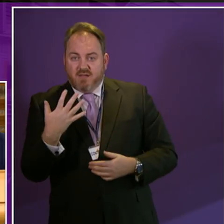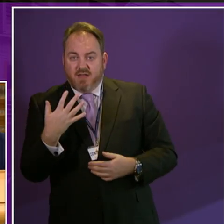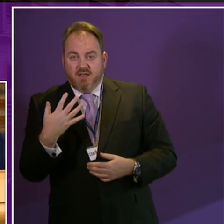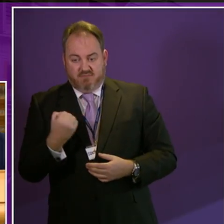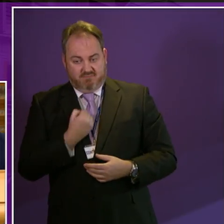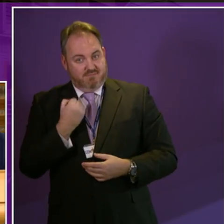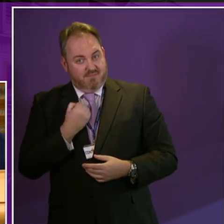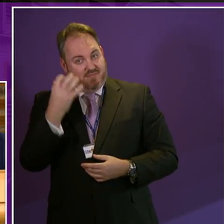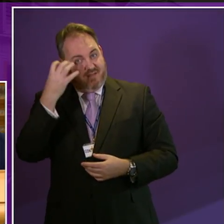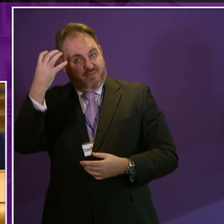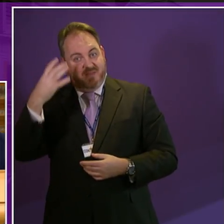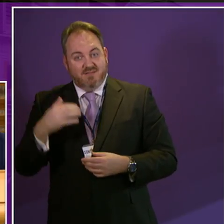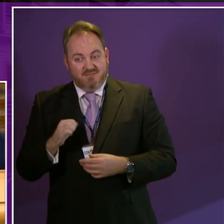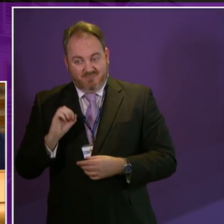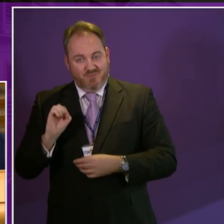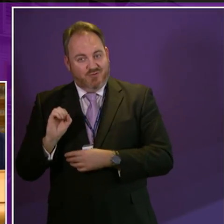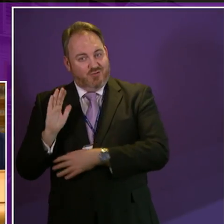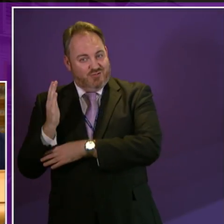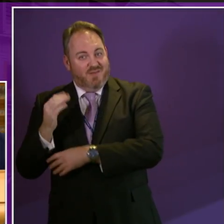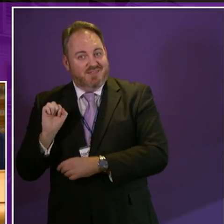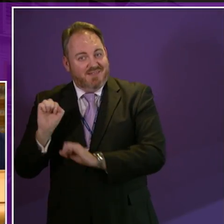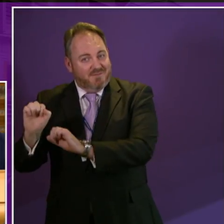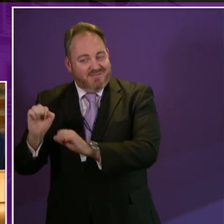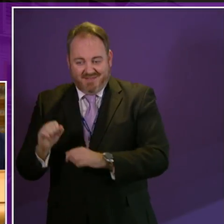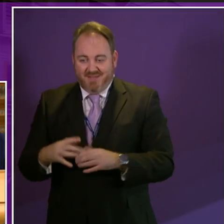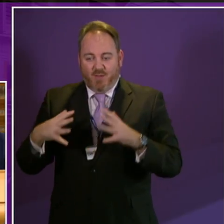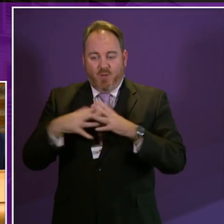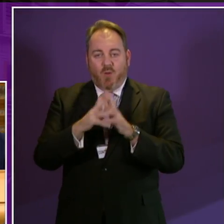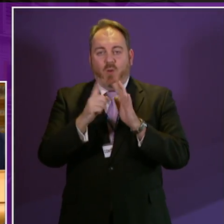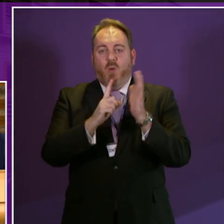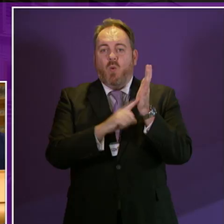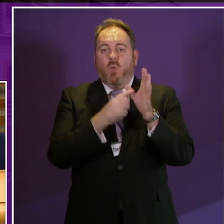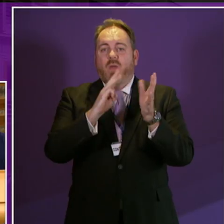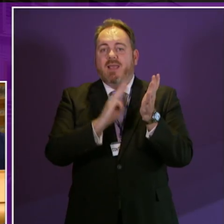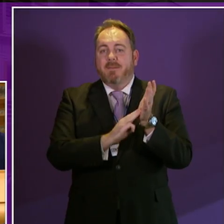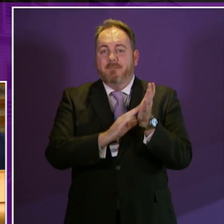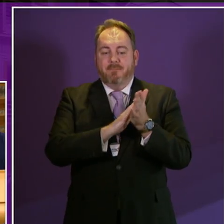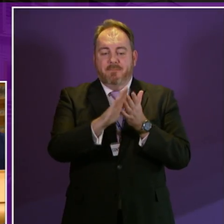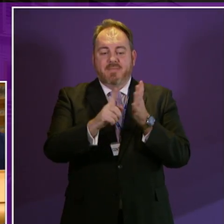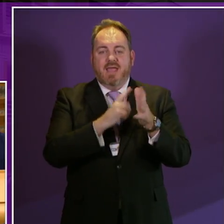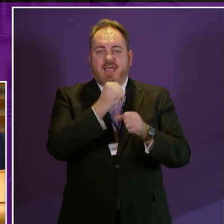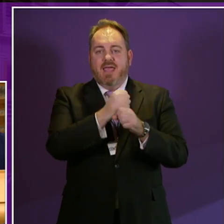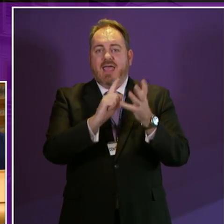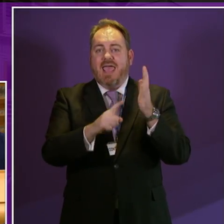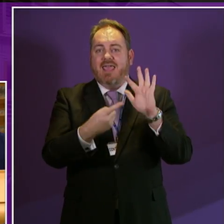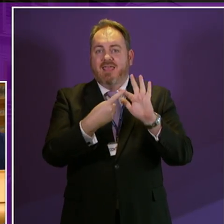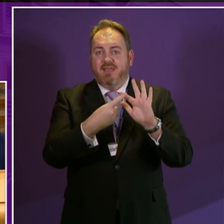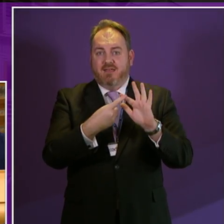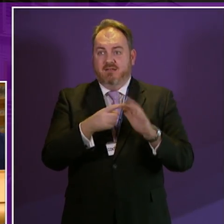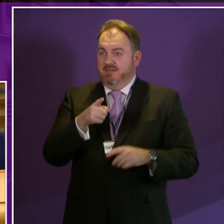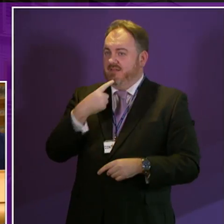Government. William Hague described the passage of this legislation as his greatest political achievement. And who are we to disagree?